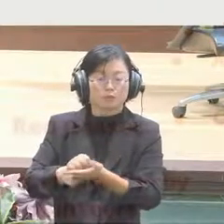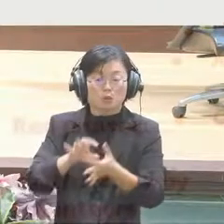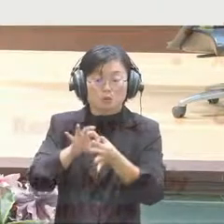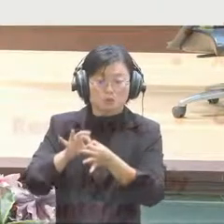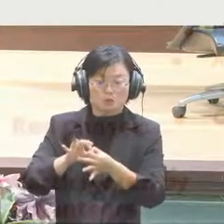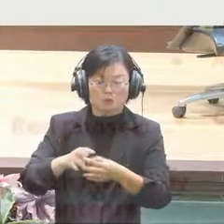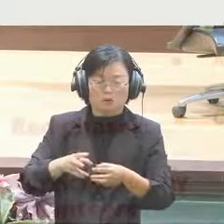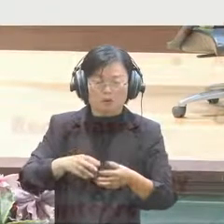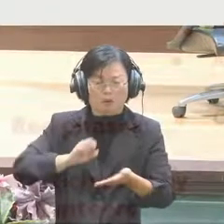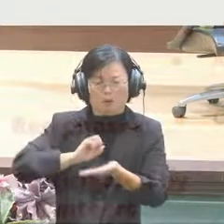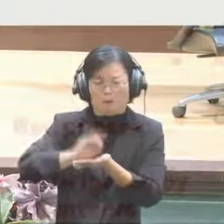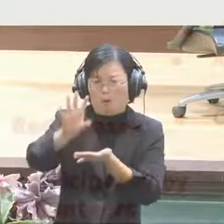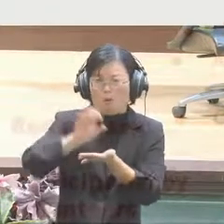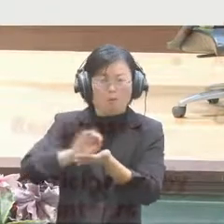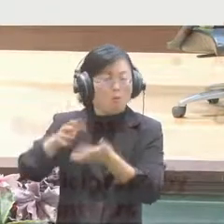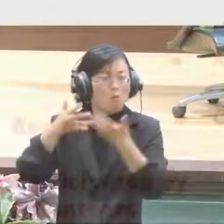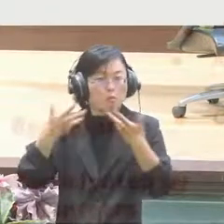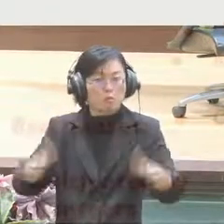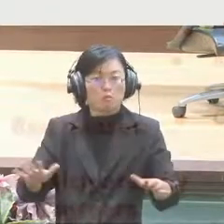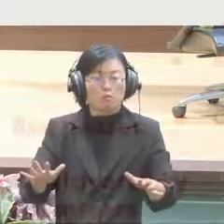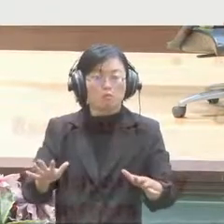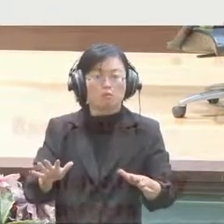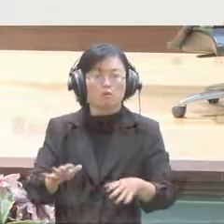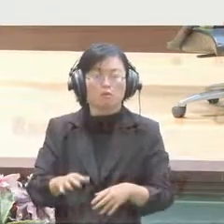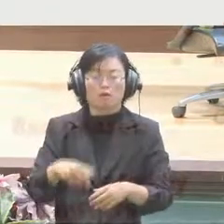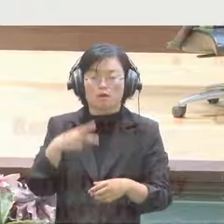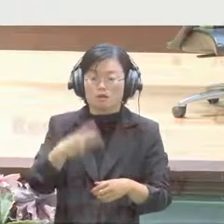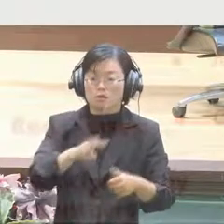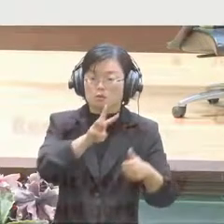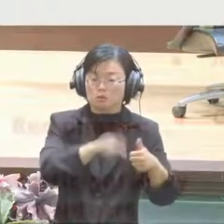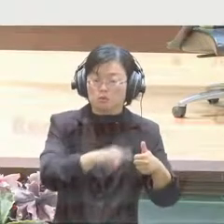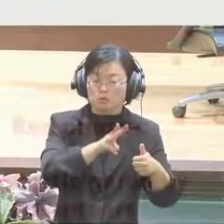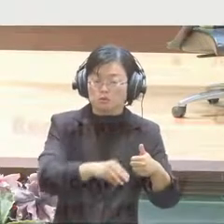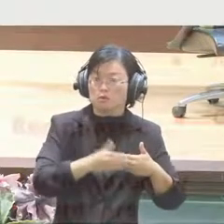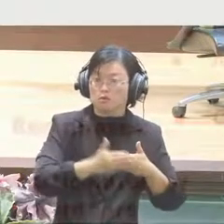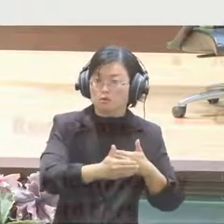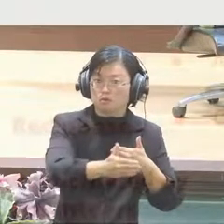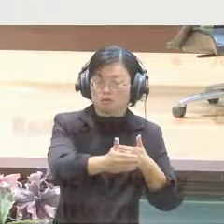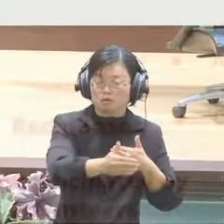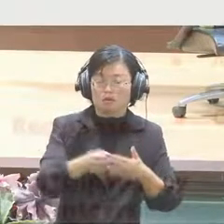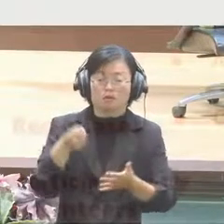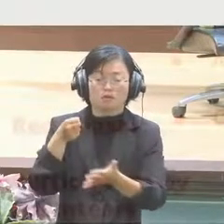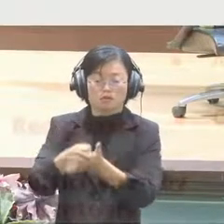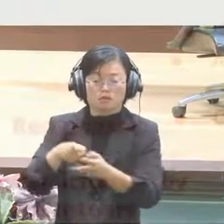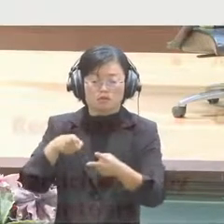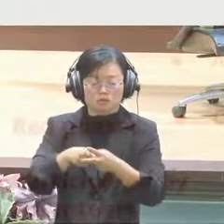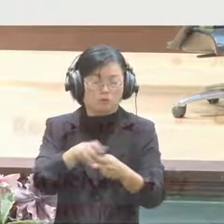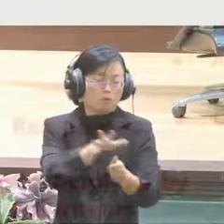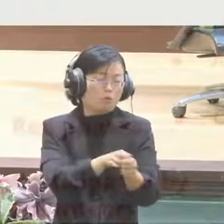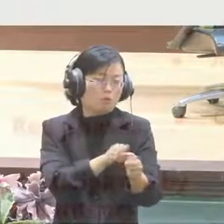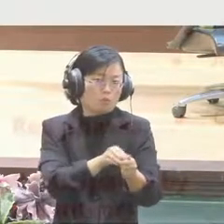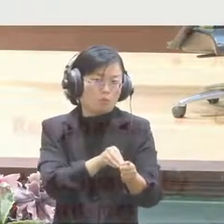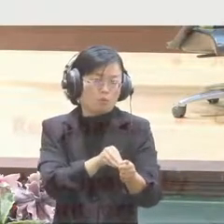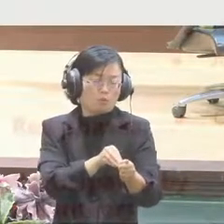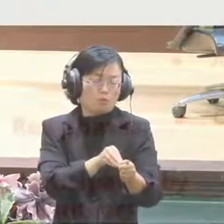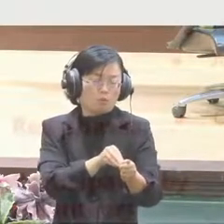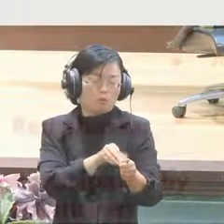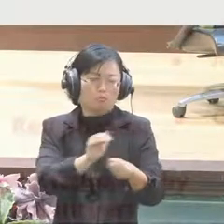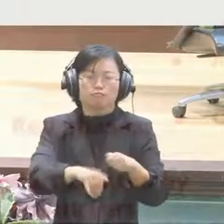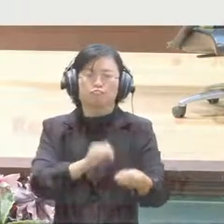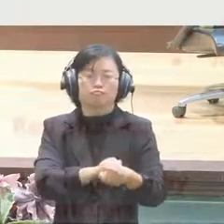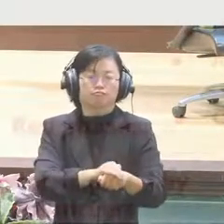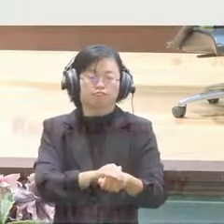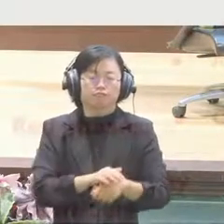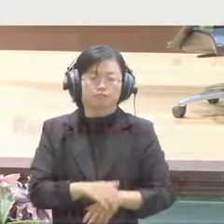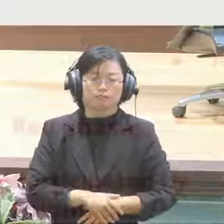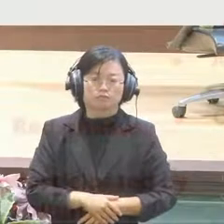using the standardized methodology. And after it, we invite them. If they're interested, they can